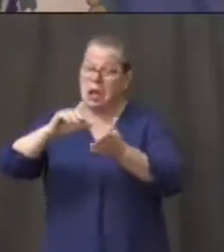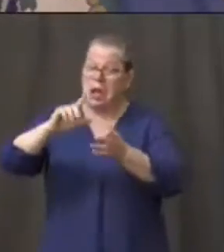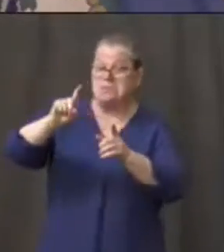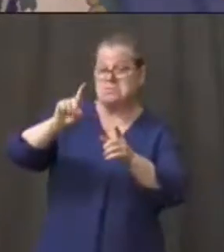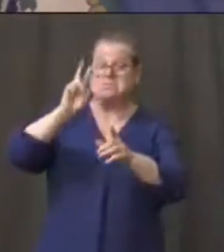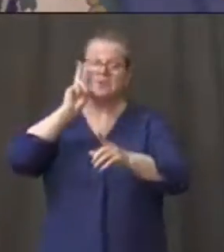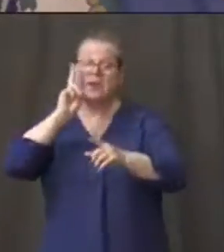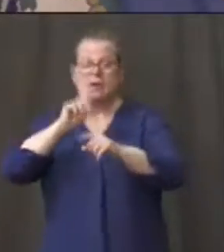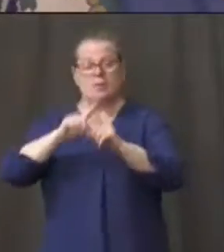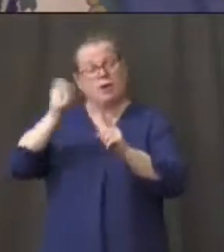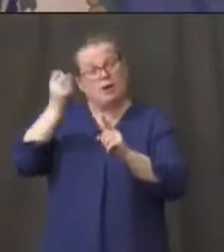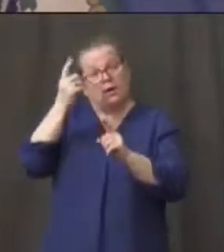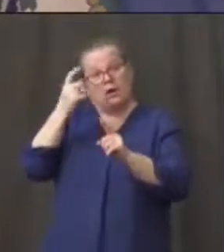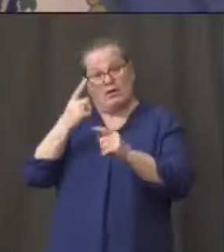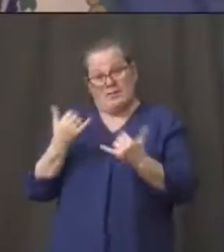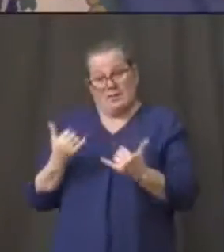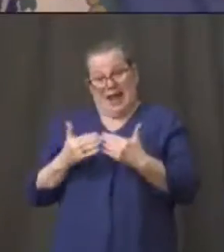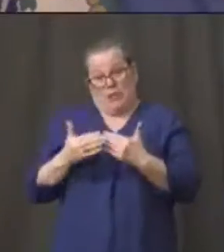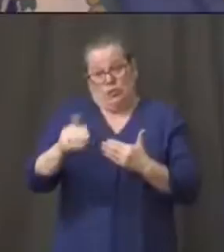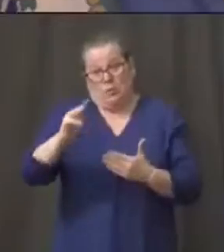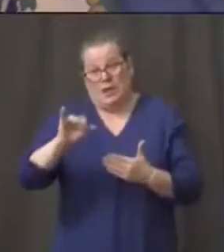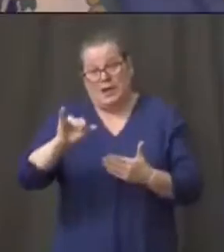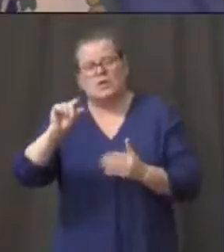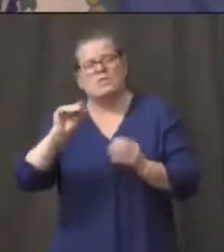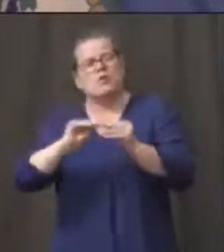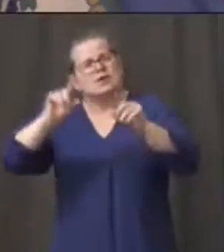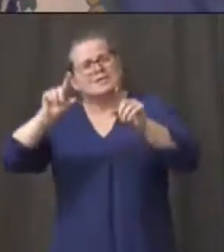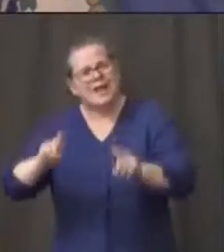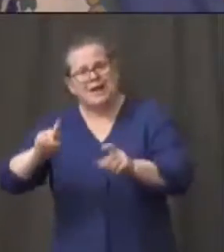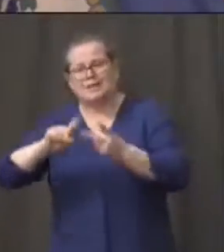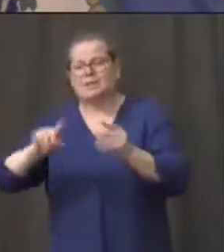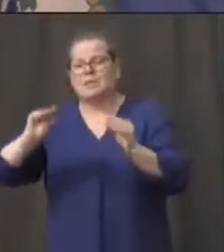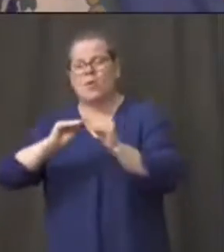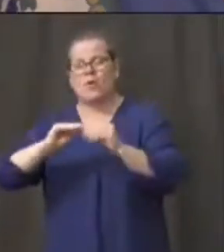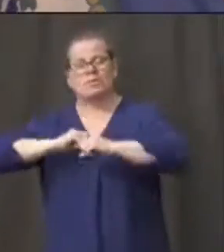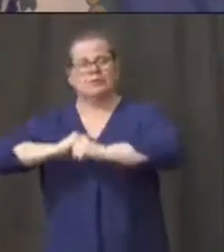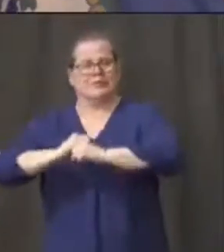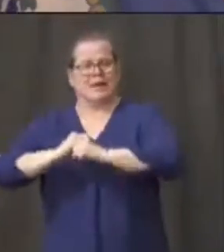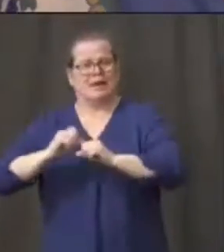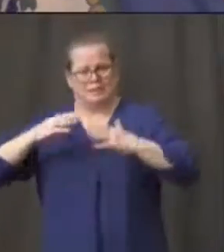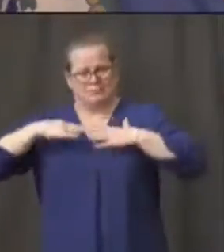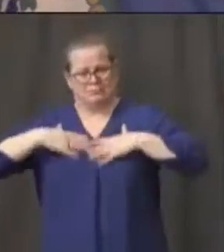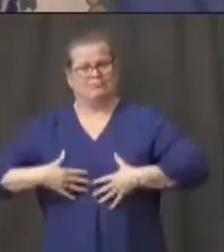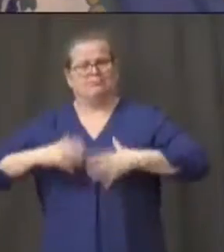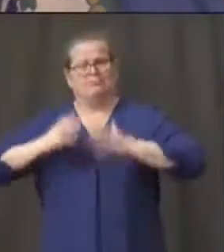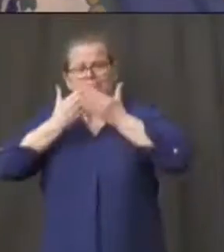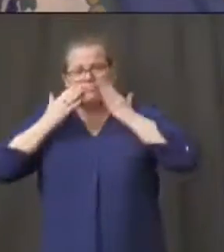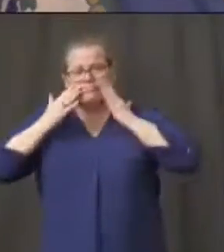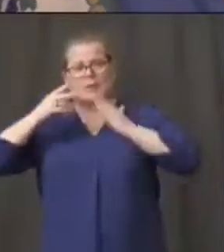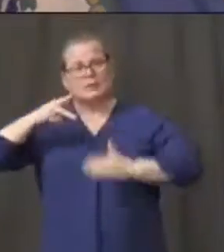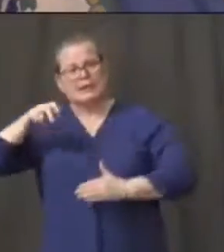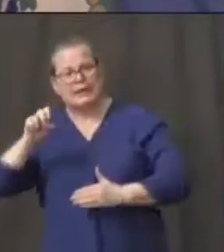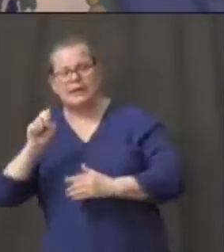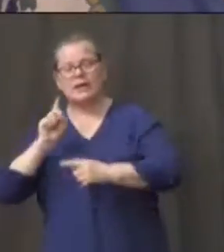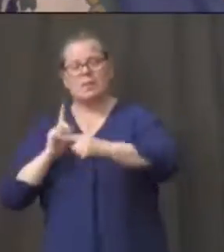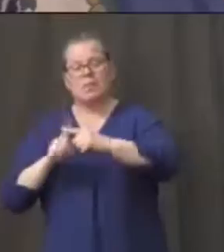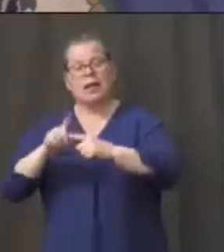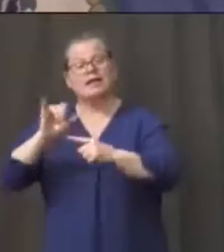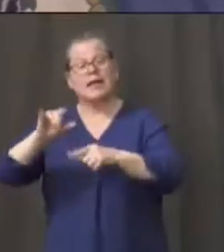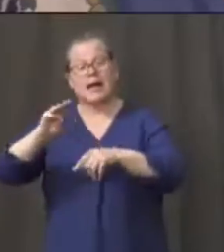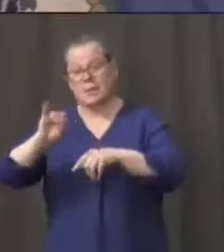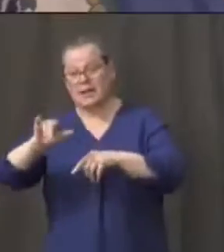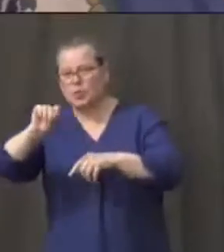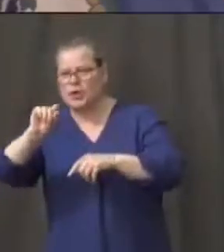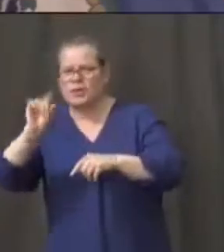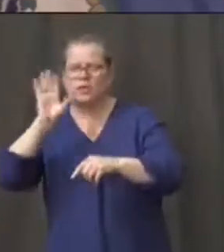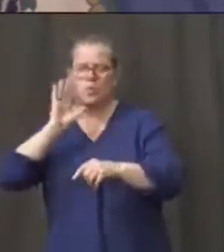PPE, the protective gear, and that will give us a lot stronger indication about who and when and how people can